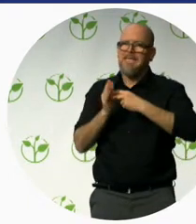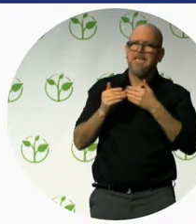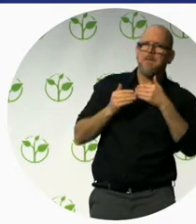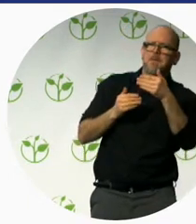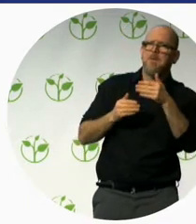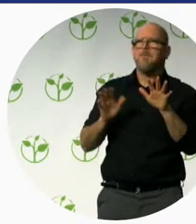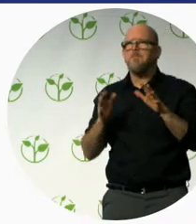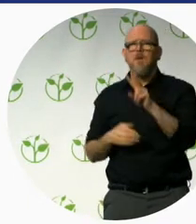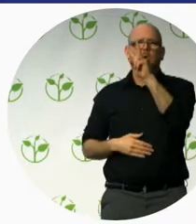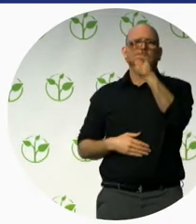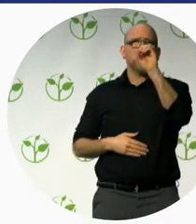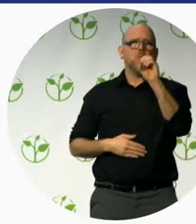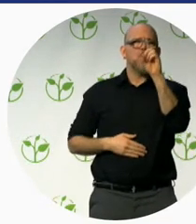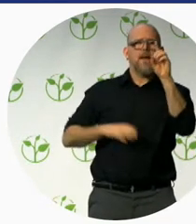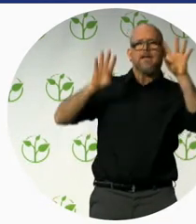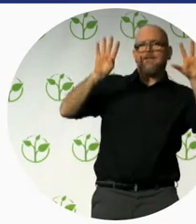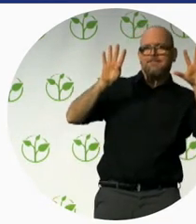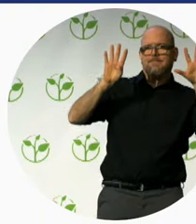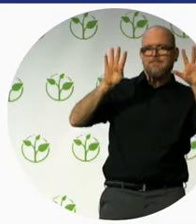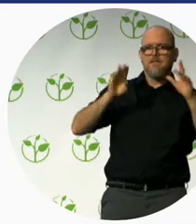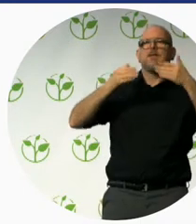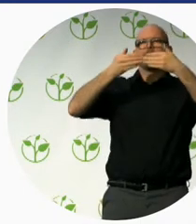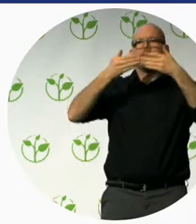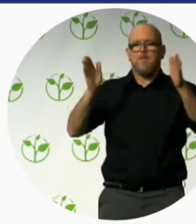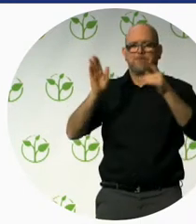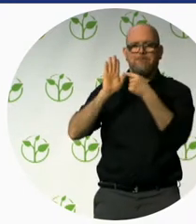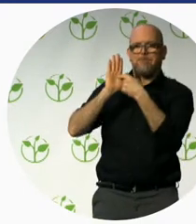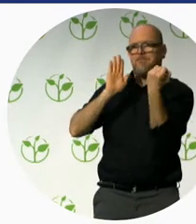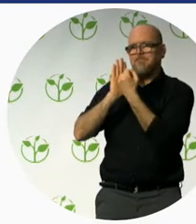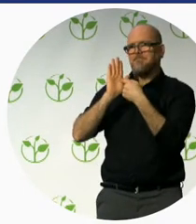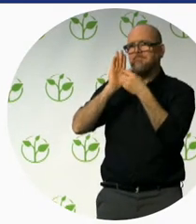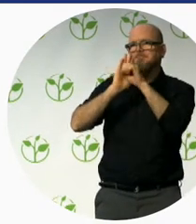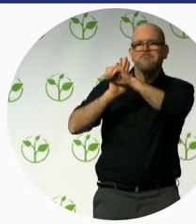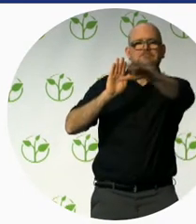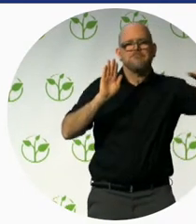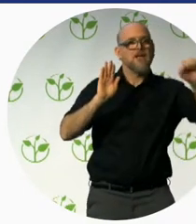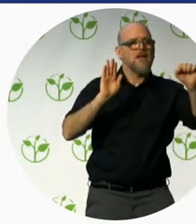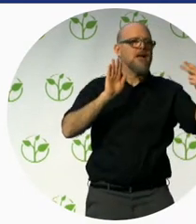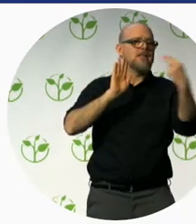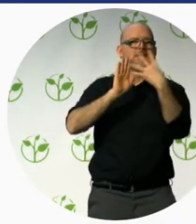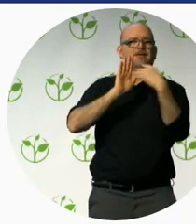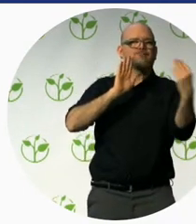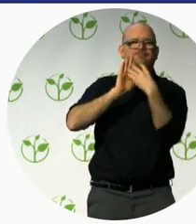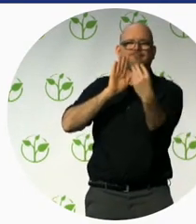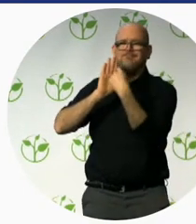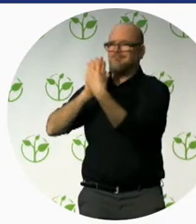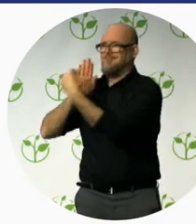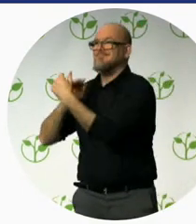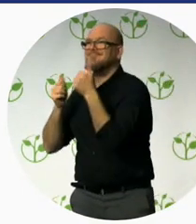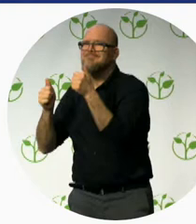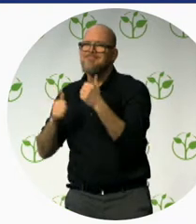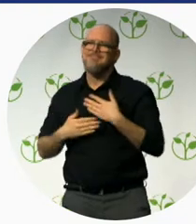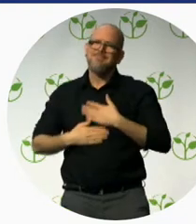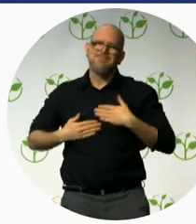ISO members, but also for all the community. Thank you very much. I